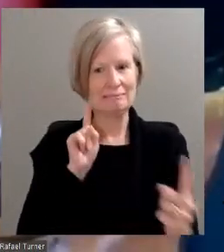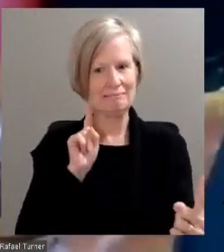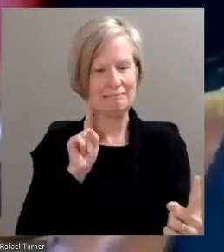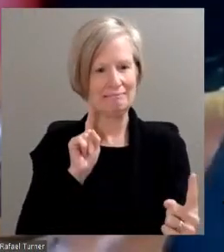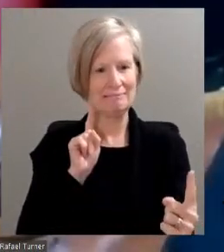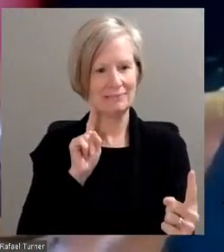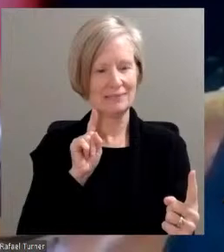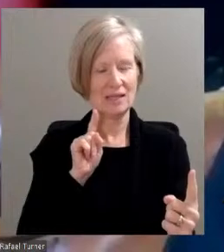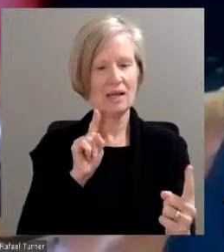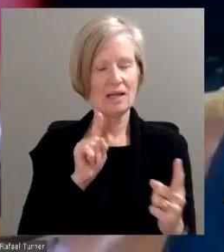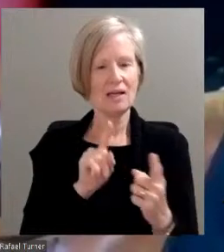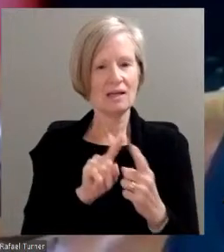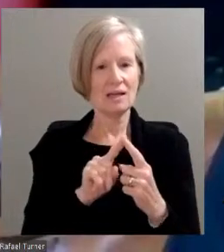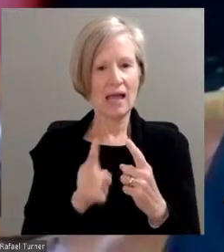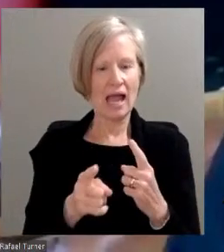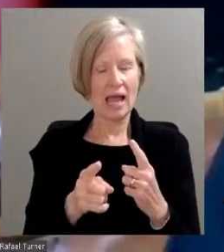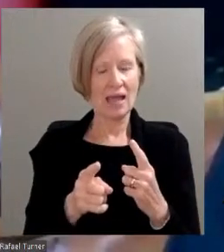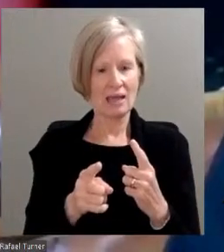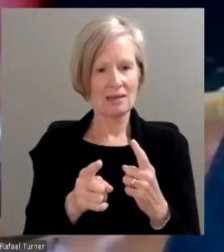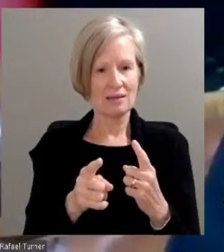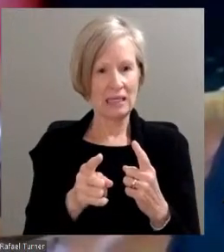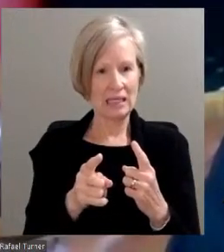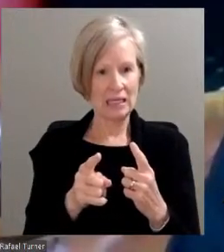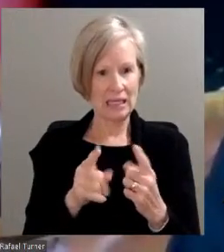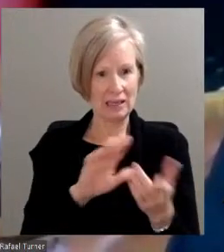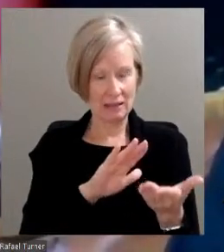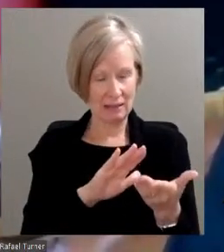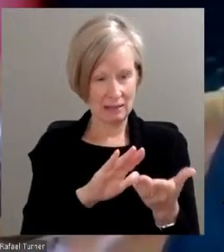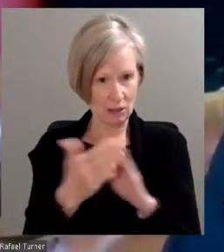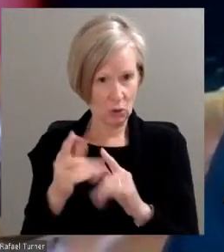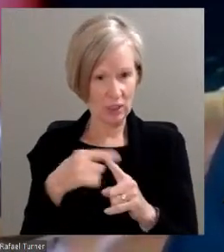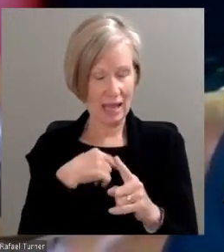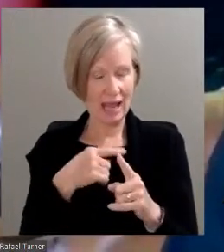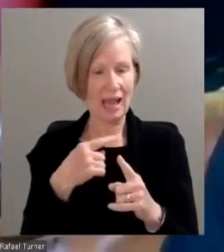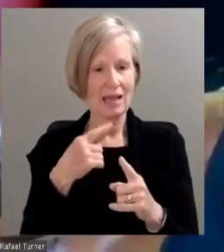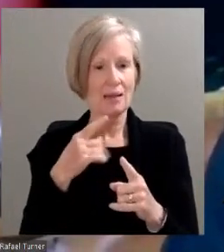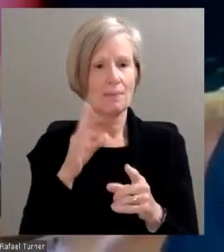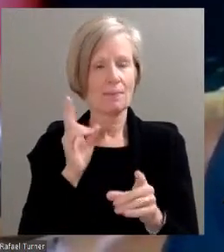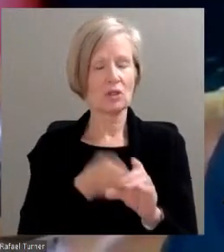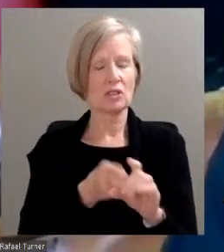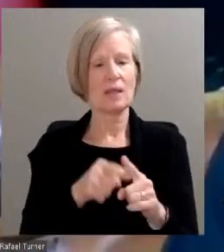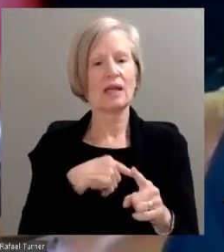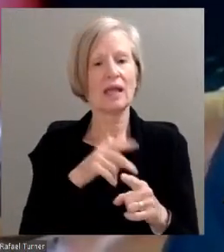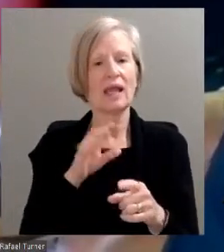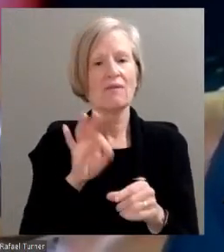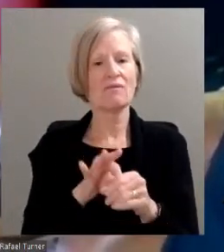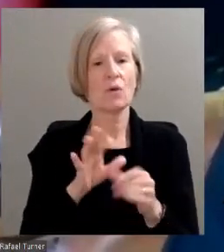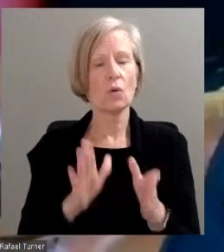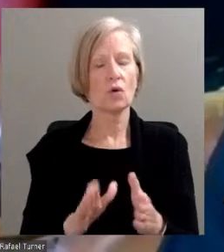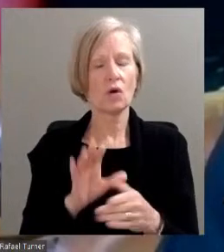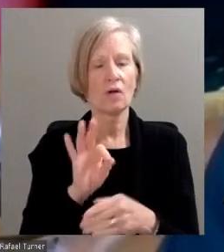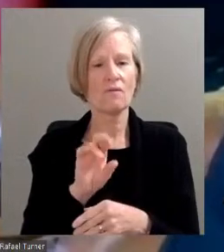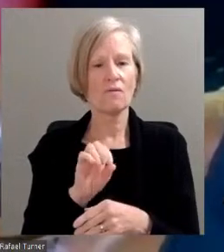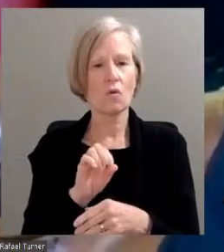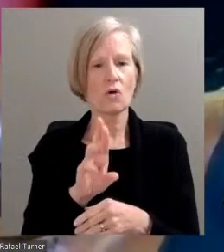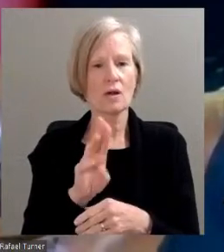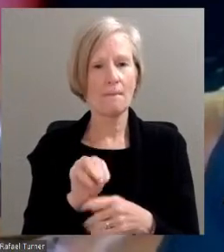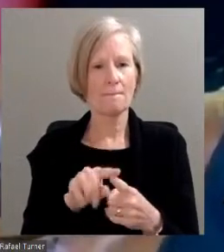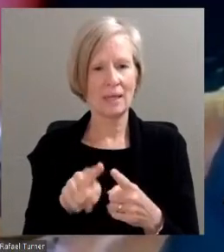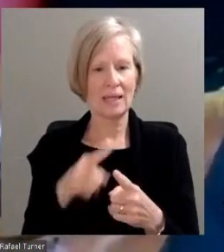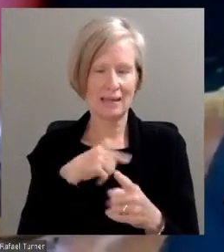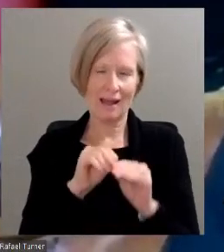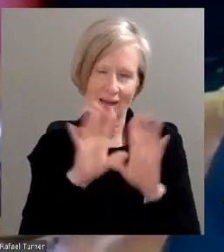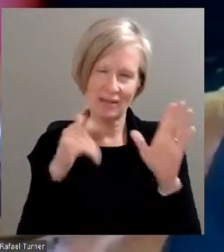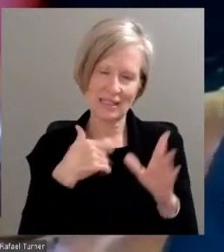But, you I'm community, I've participated in voter forums. I have participated in, you know, obviously, you know, wearing a